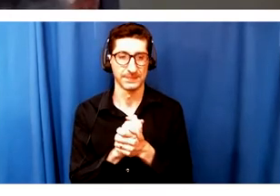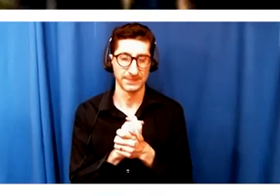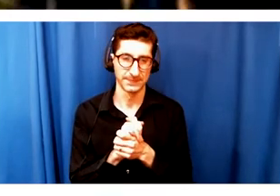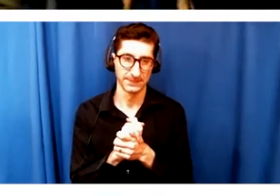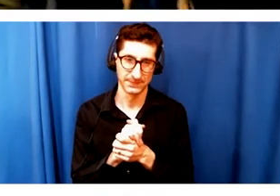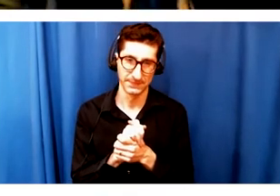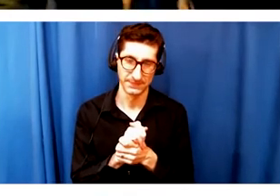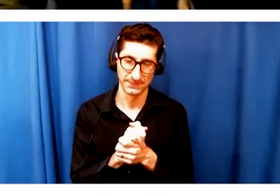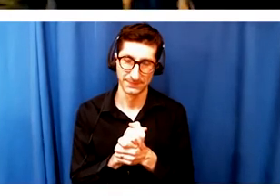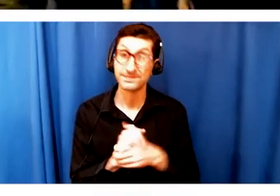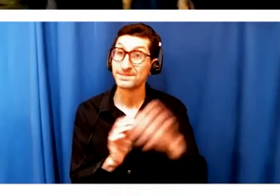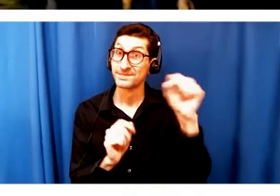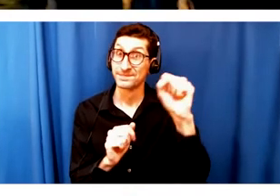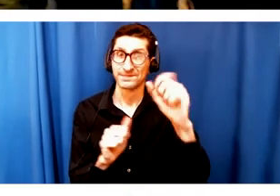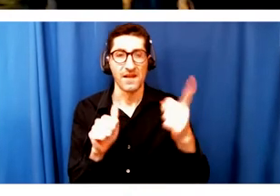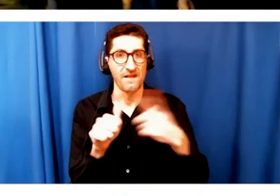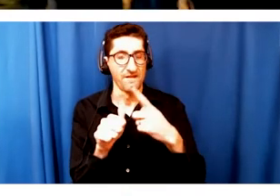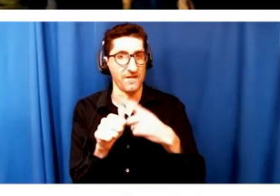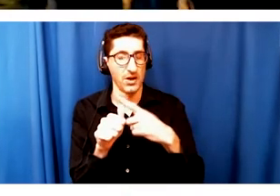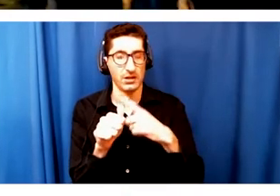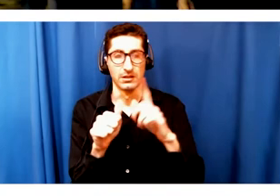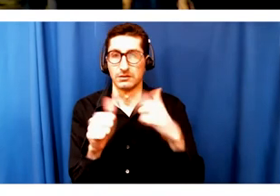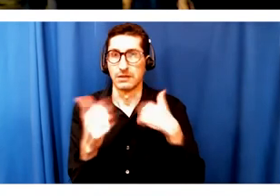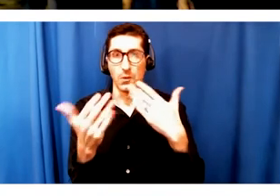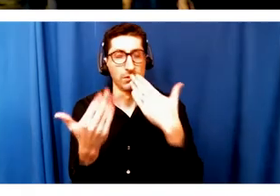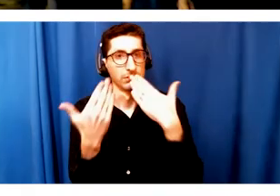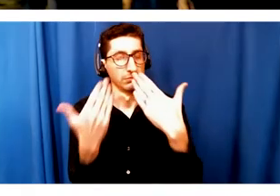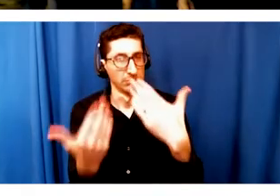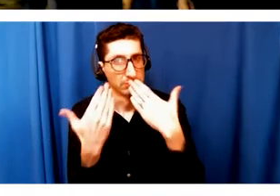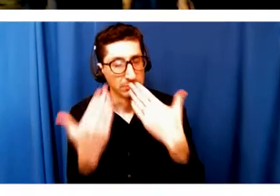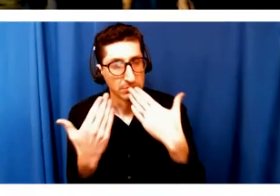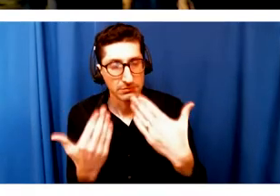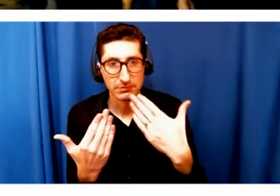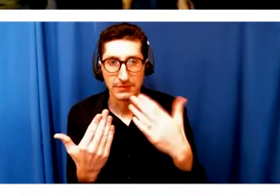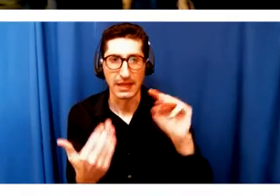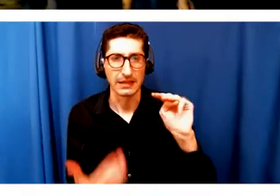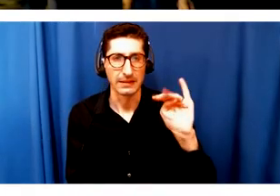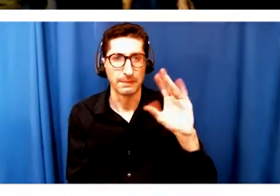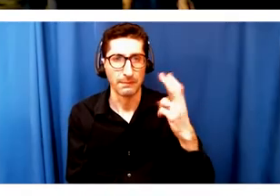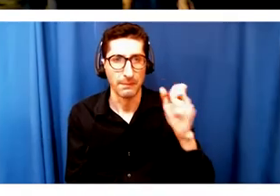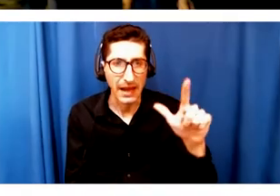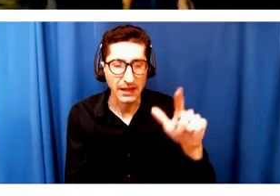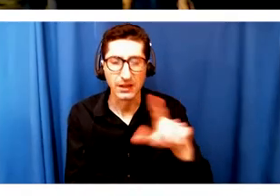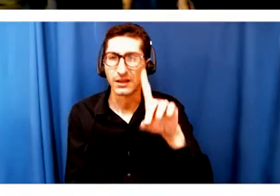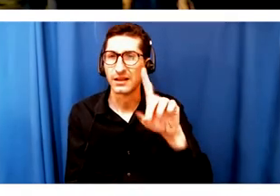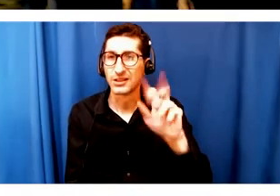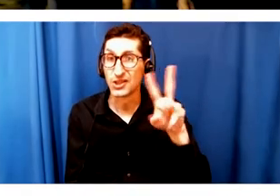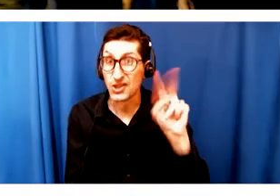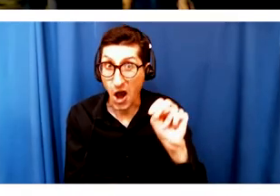Yeah, I mean, first of all, I just want to thank so much, Michael, you and Dawn, you for really